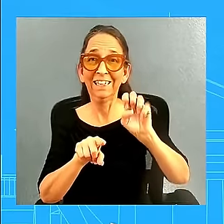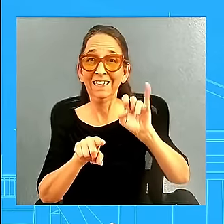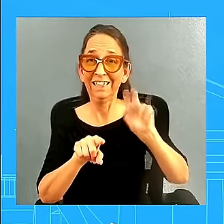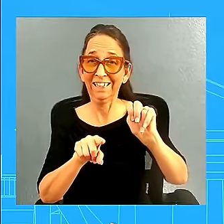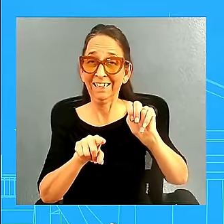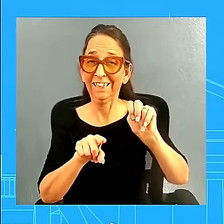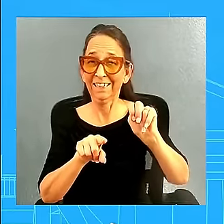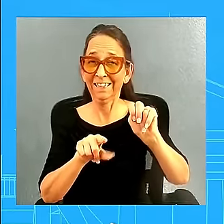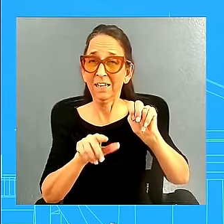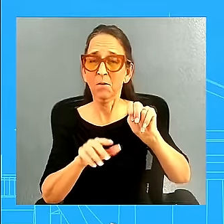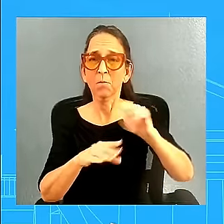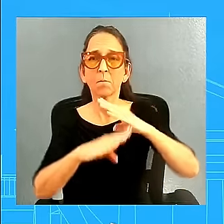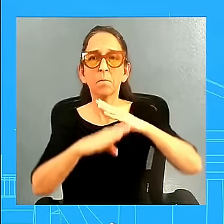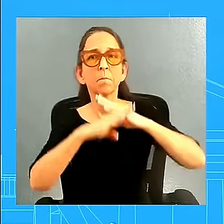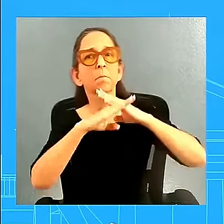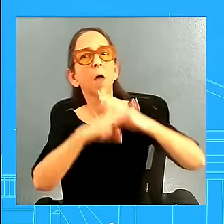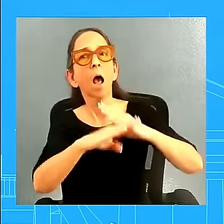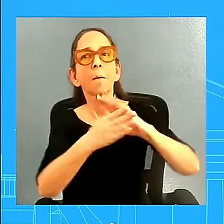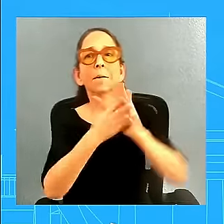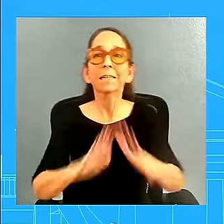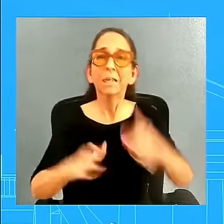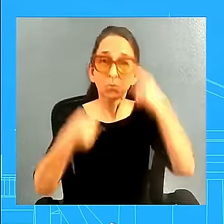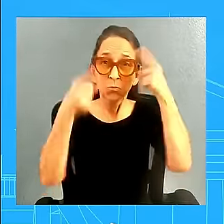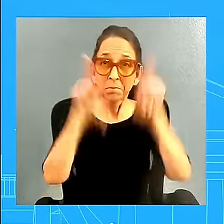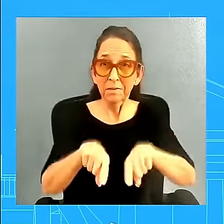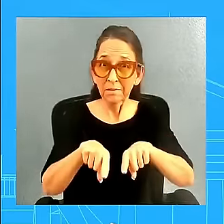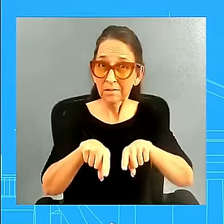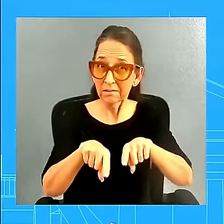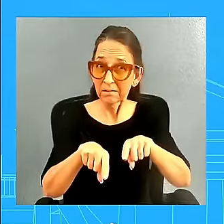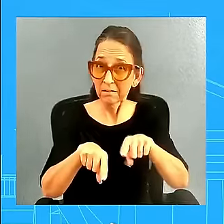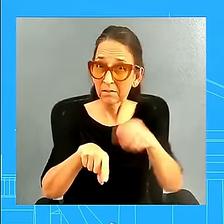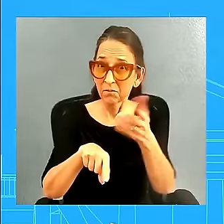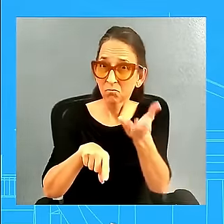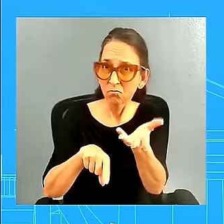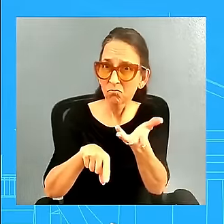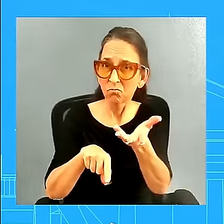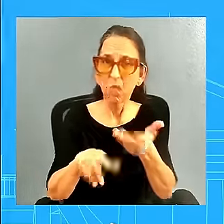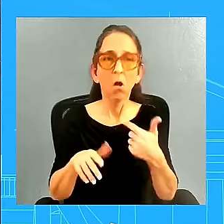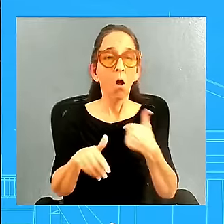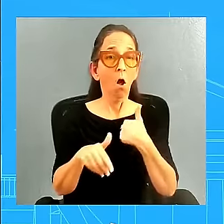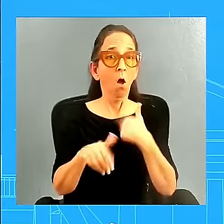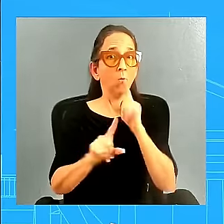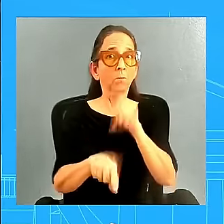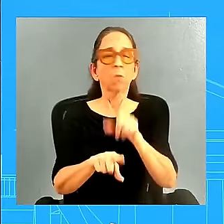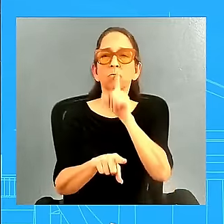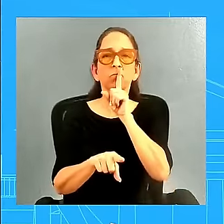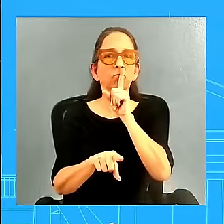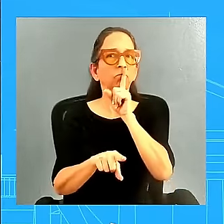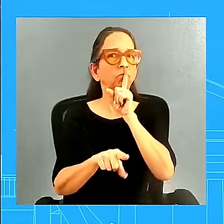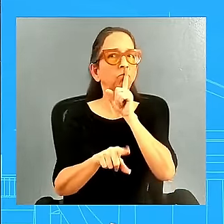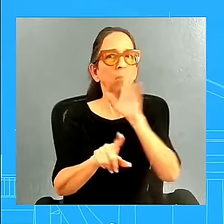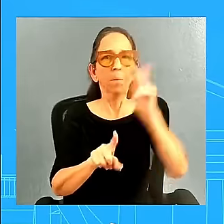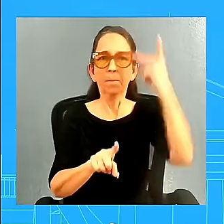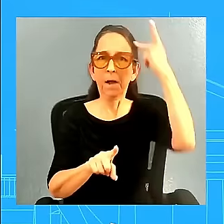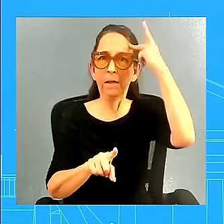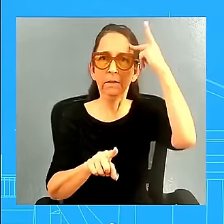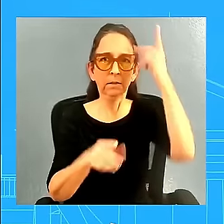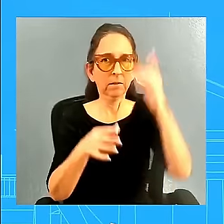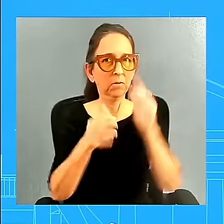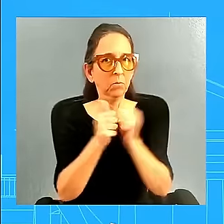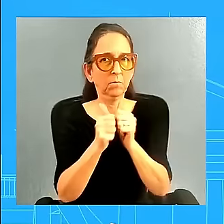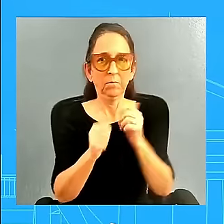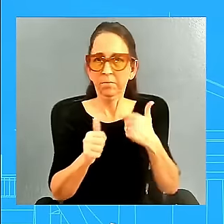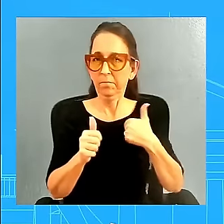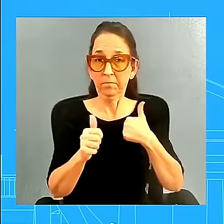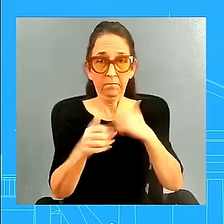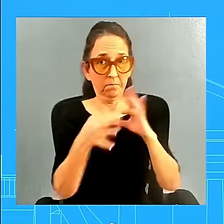a political candidate. And for this, it's a factual thing. I'm not even seeing the comments that you're